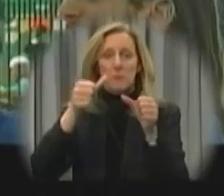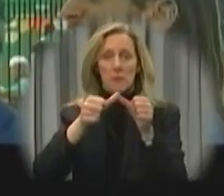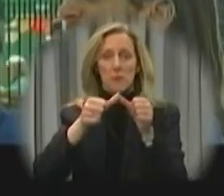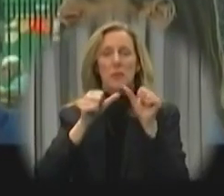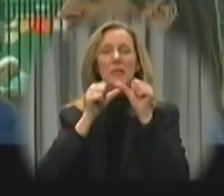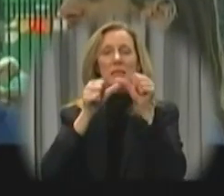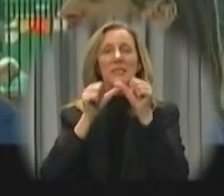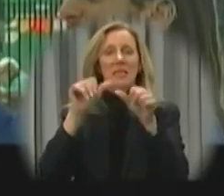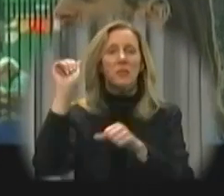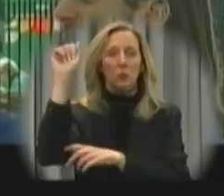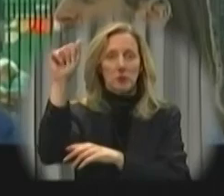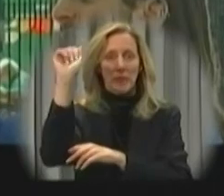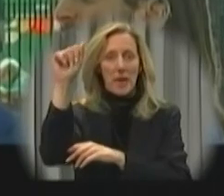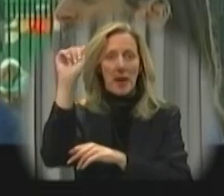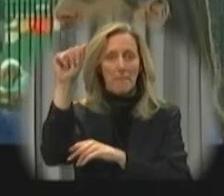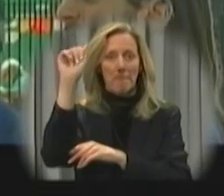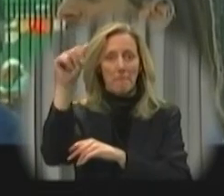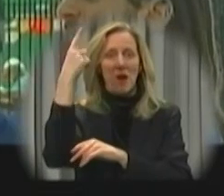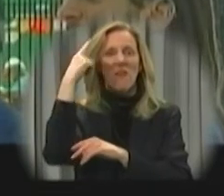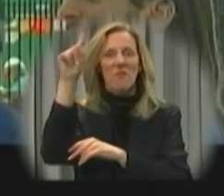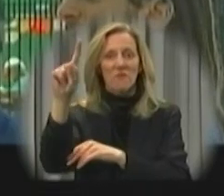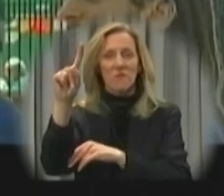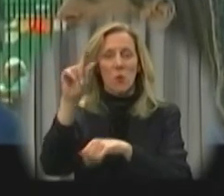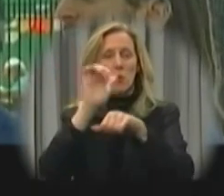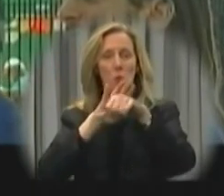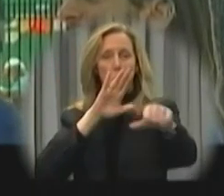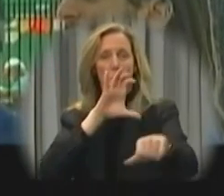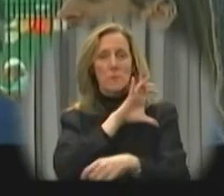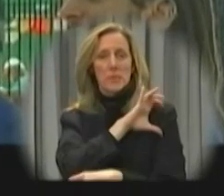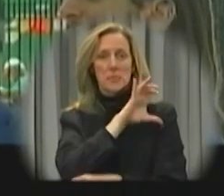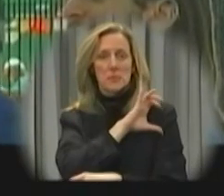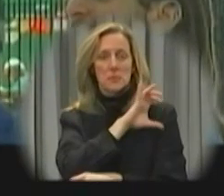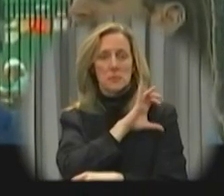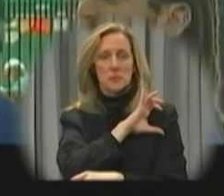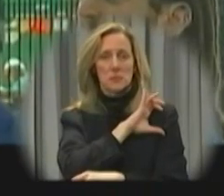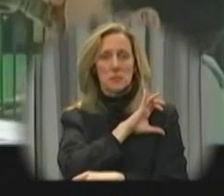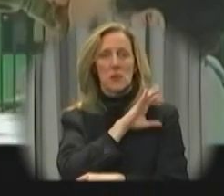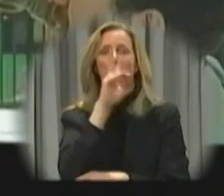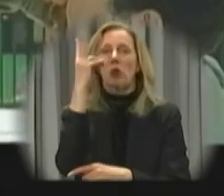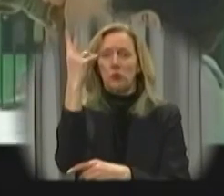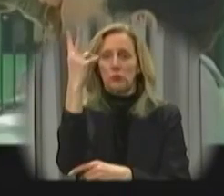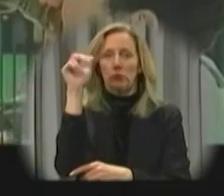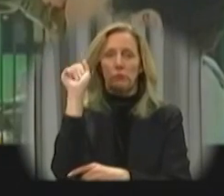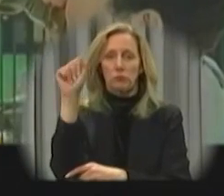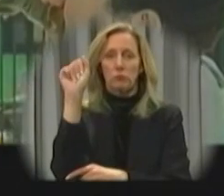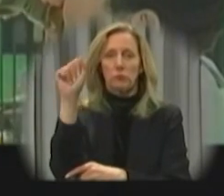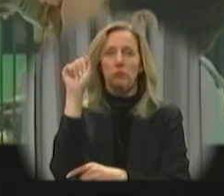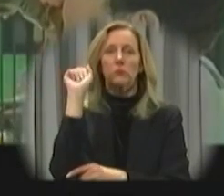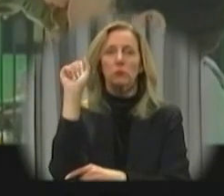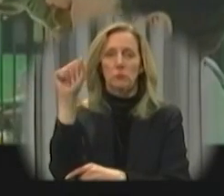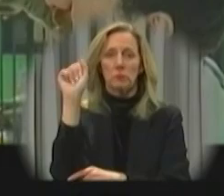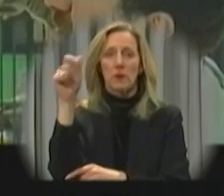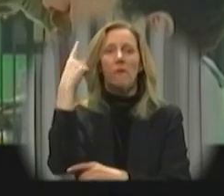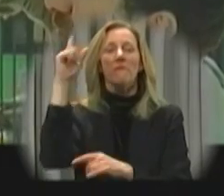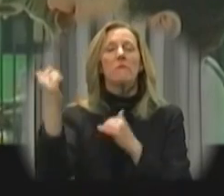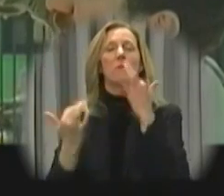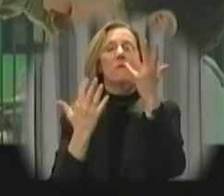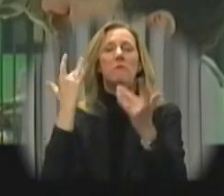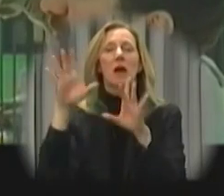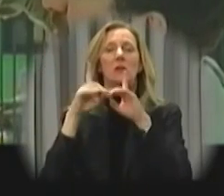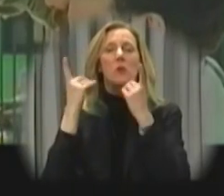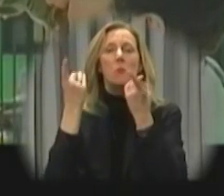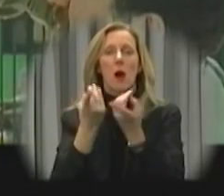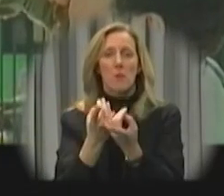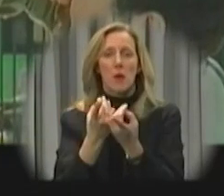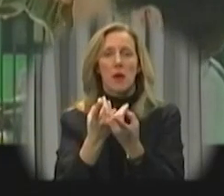Remember, a continuous tapping pattern is used to summon the police department. A two-tap pattern is used to summon the fire